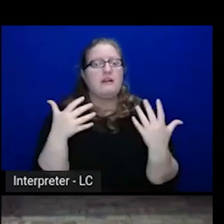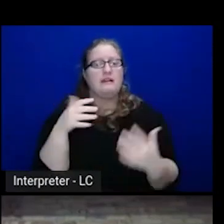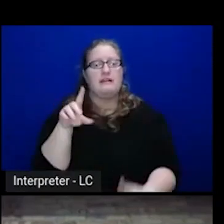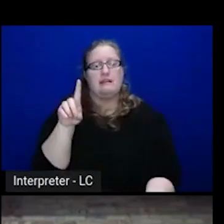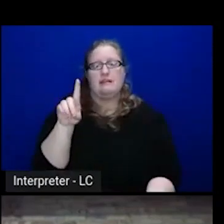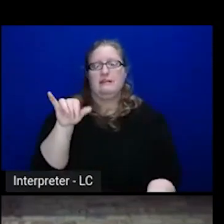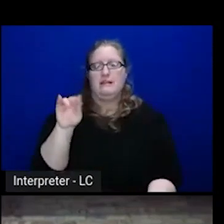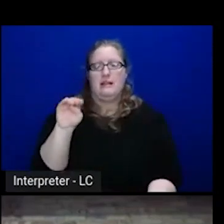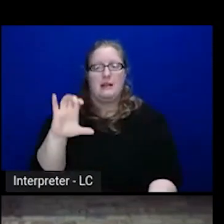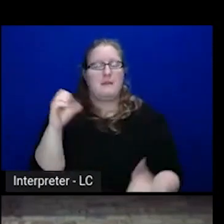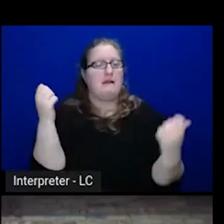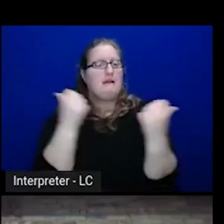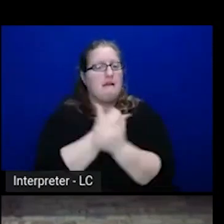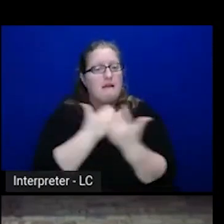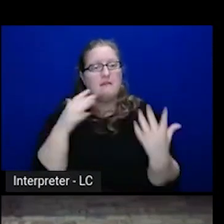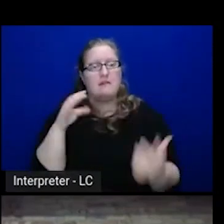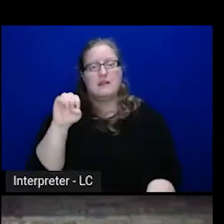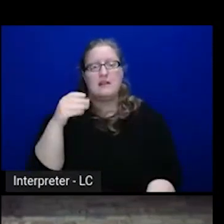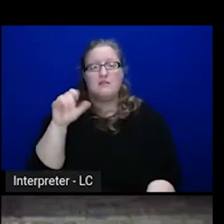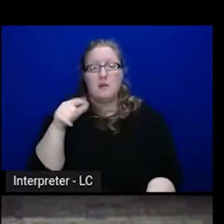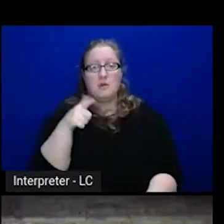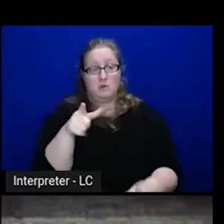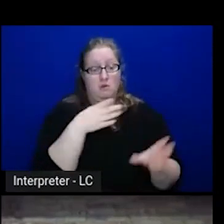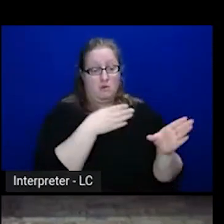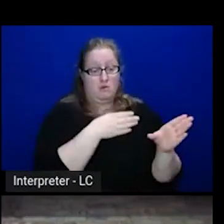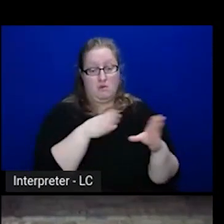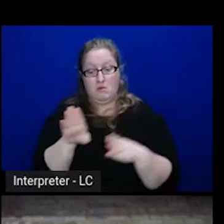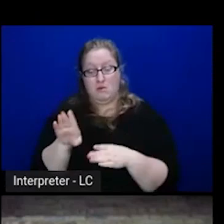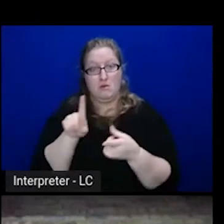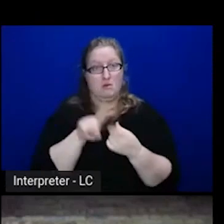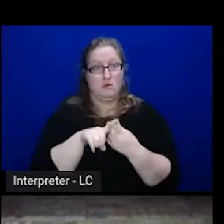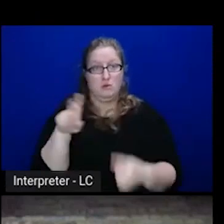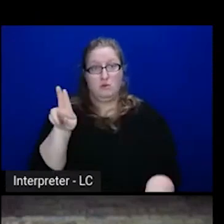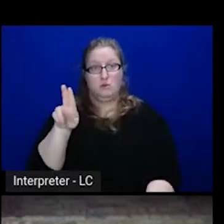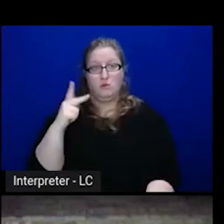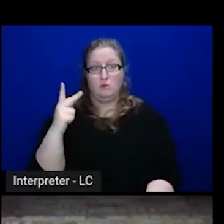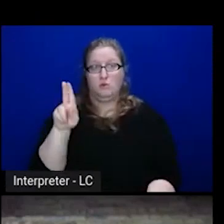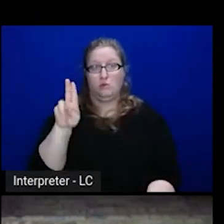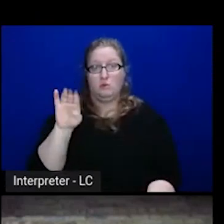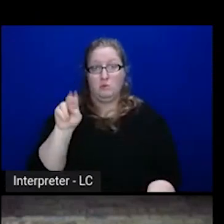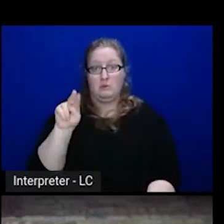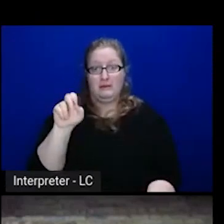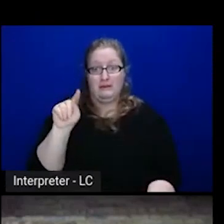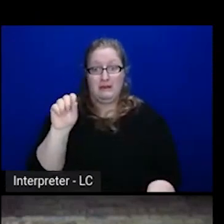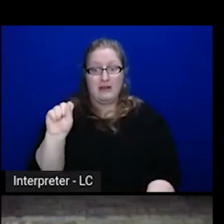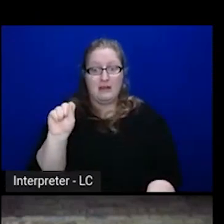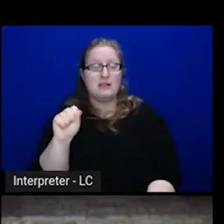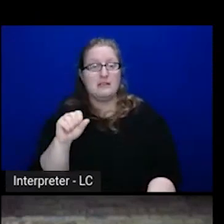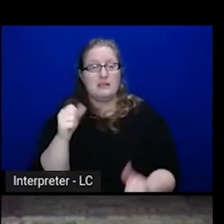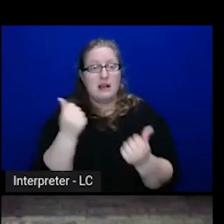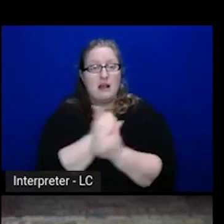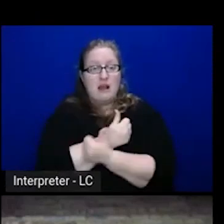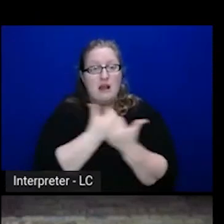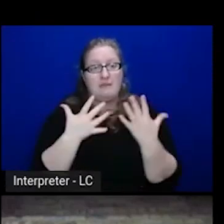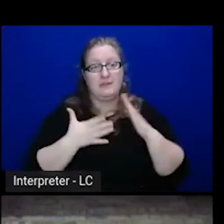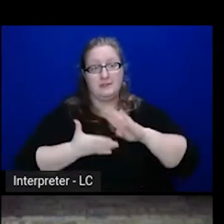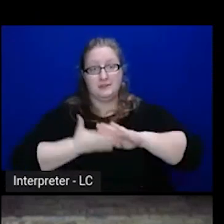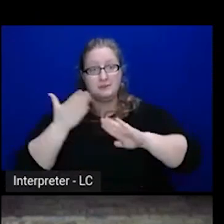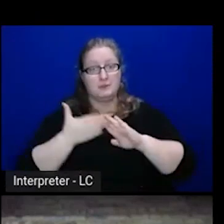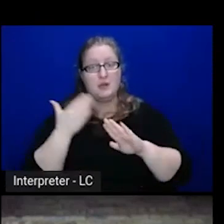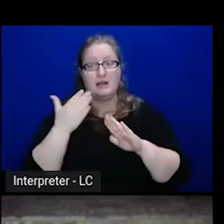Once you move to Kubernetes, the problem is, I don't know where my container is. I don't know if it's running because it comes up and goes away. That's what we want.